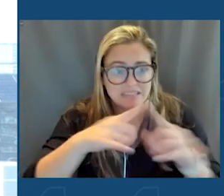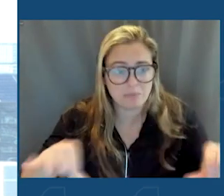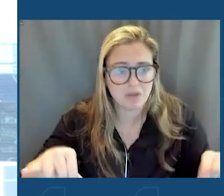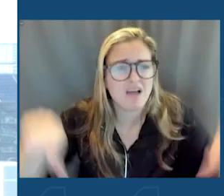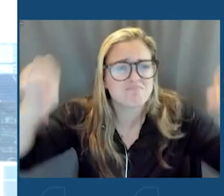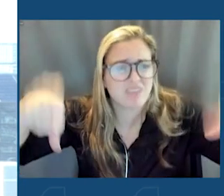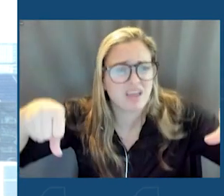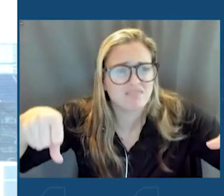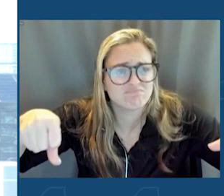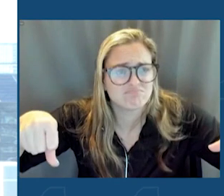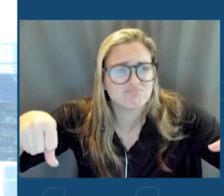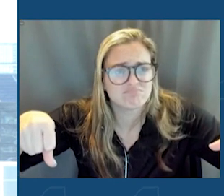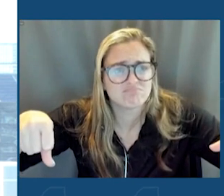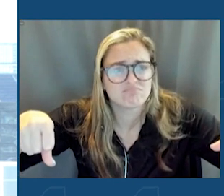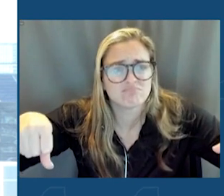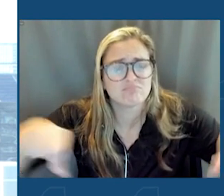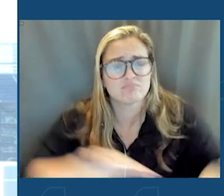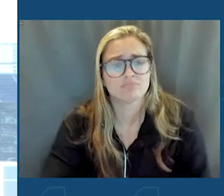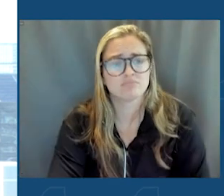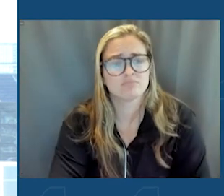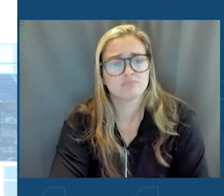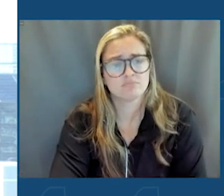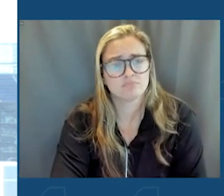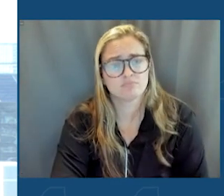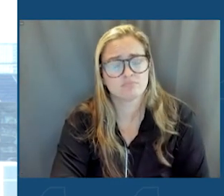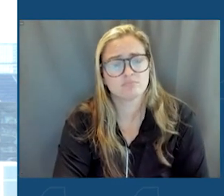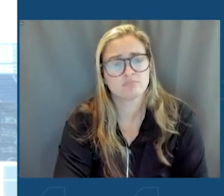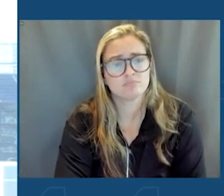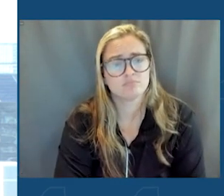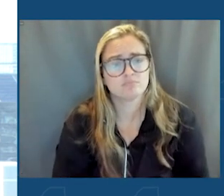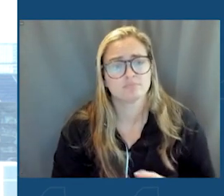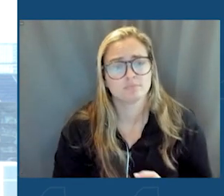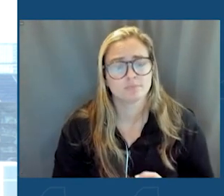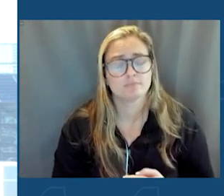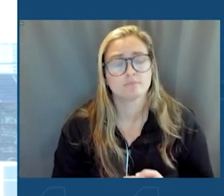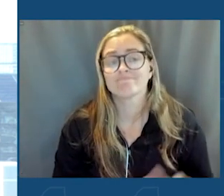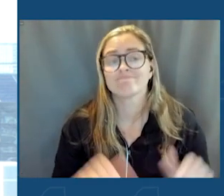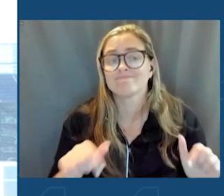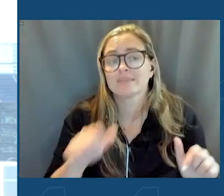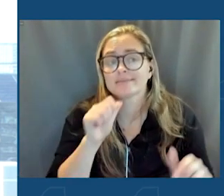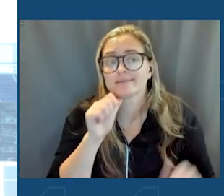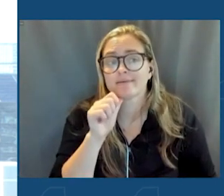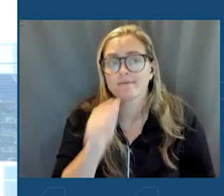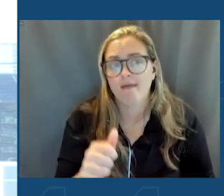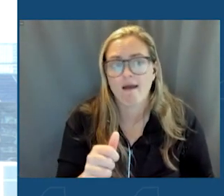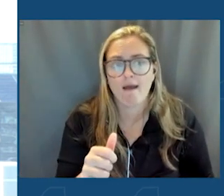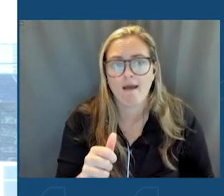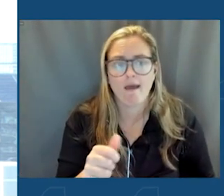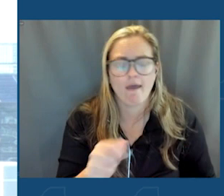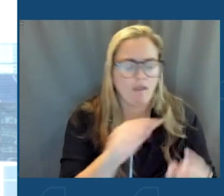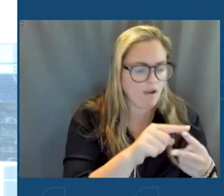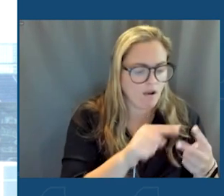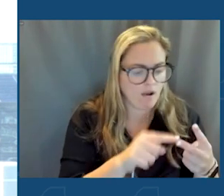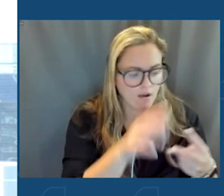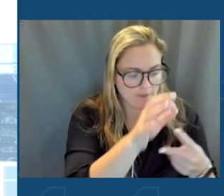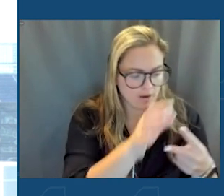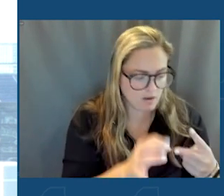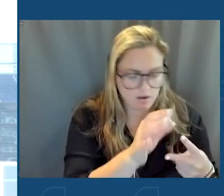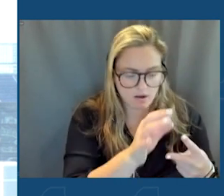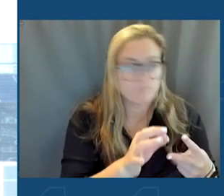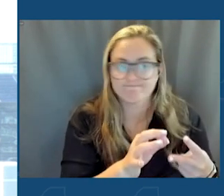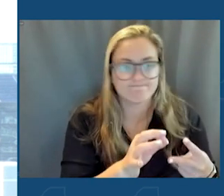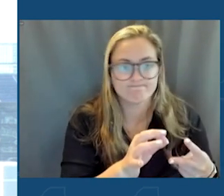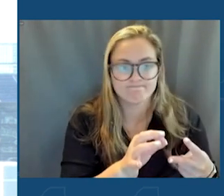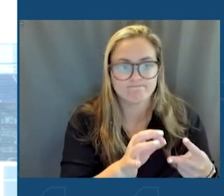policies and politics were and are. This is not an either-or proposition. It is